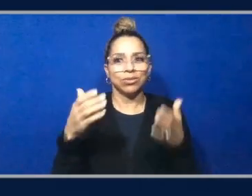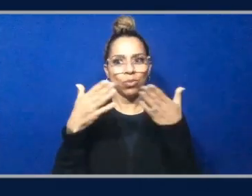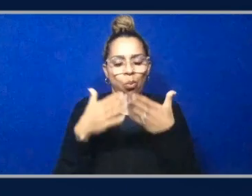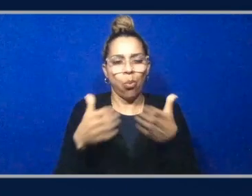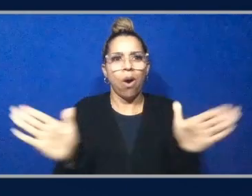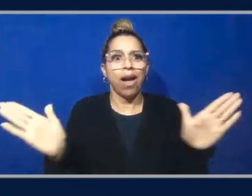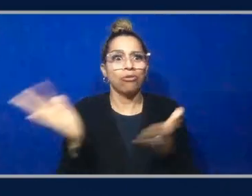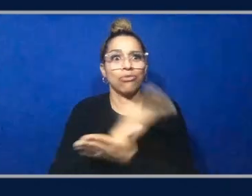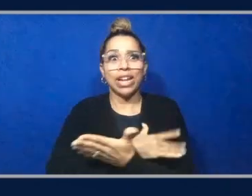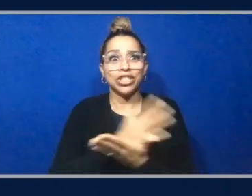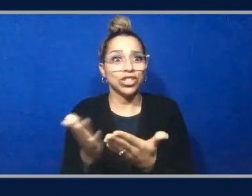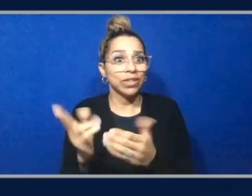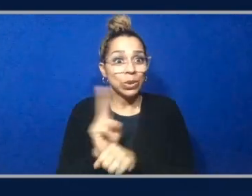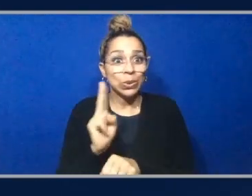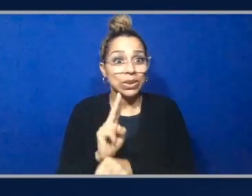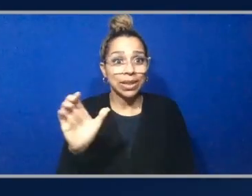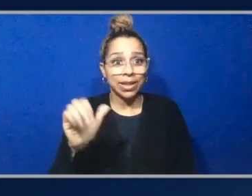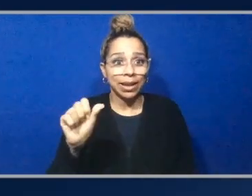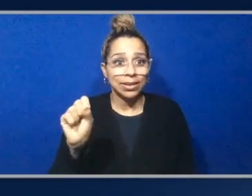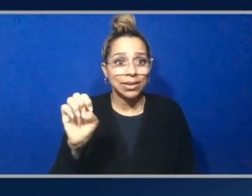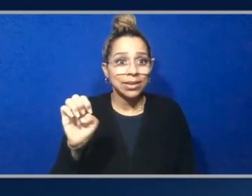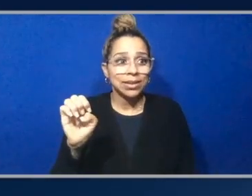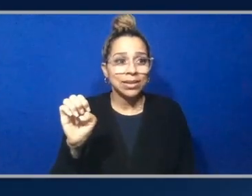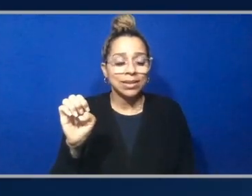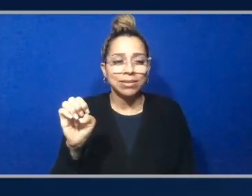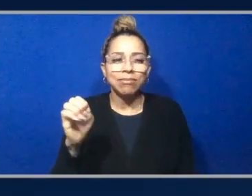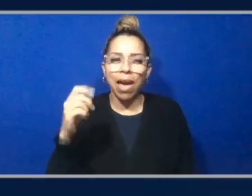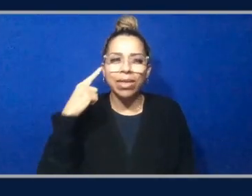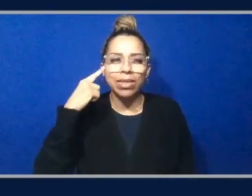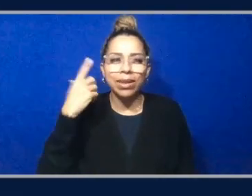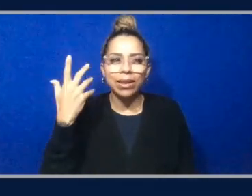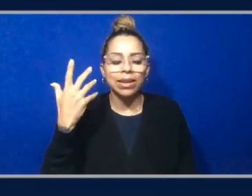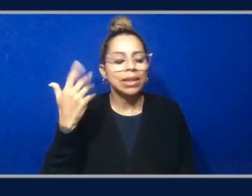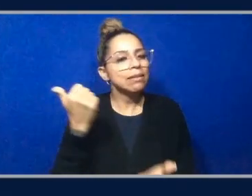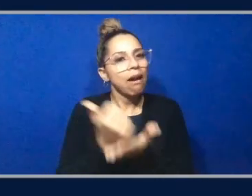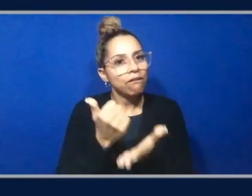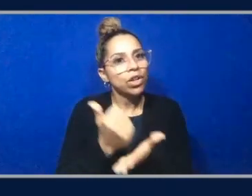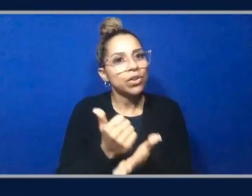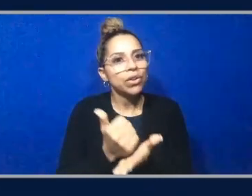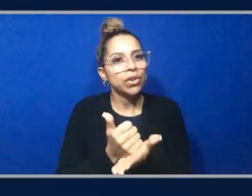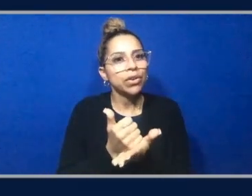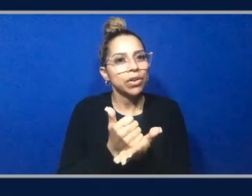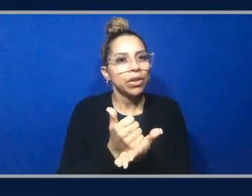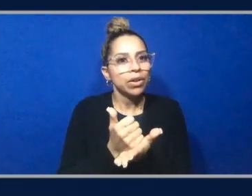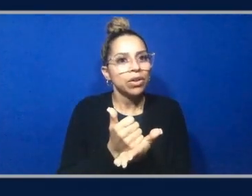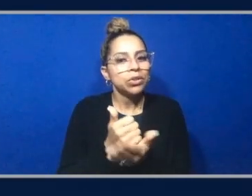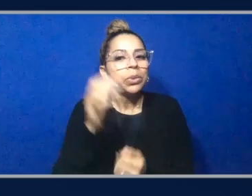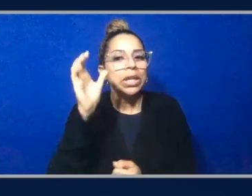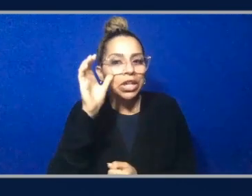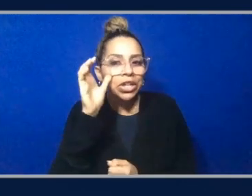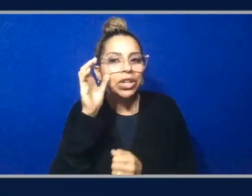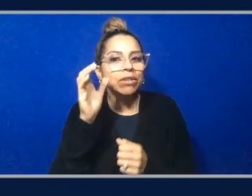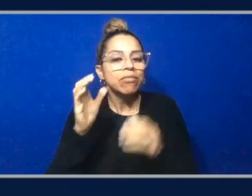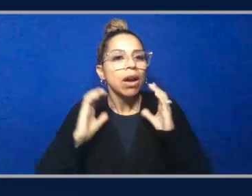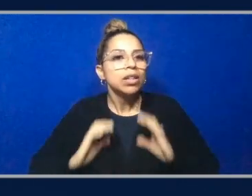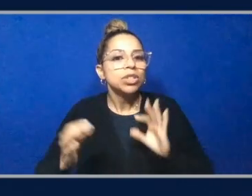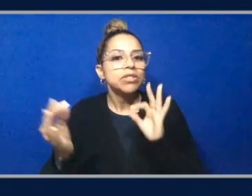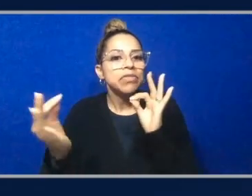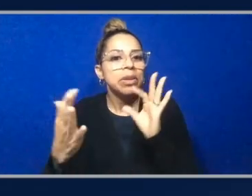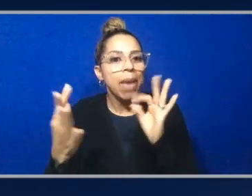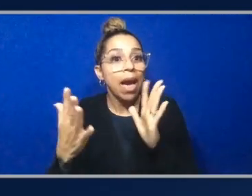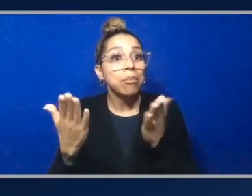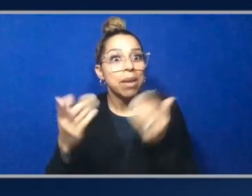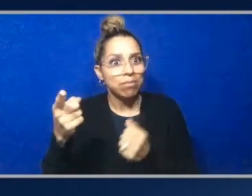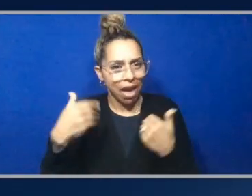use cases, it it's, um, you know, I think it's, it's helpful to hear from customers, perhaps which with more niche or